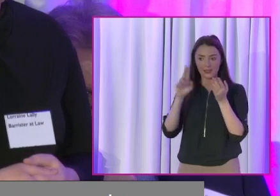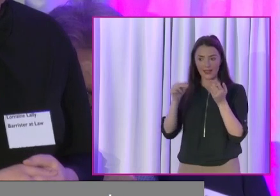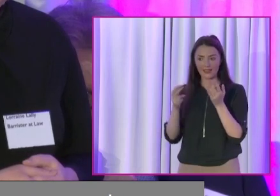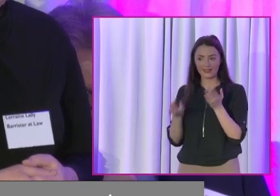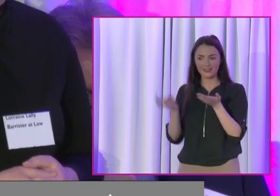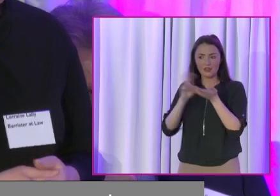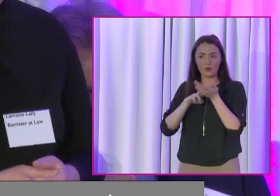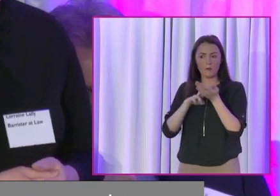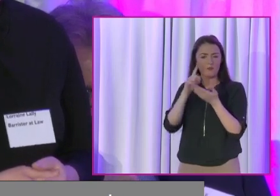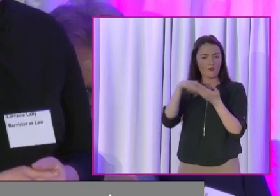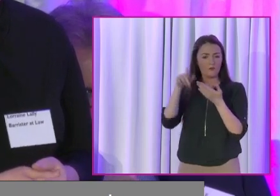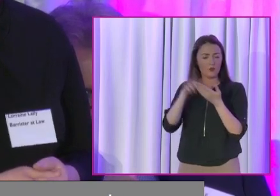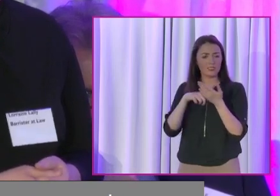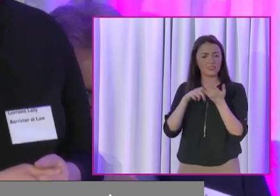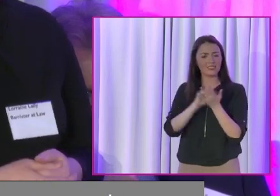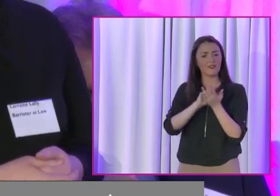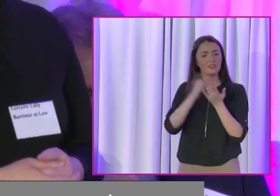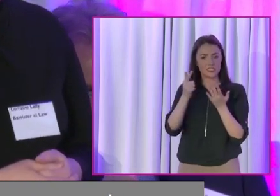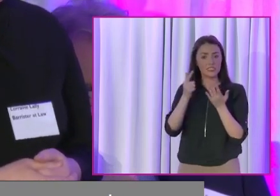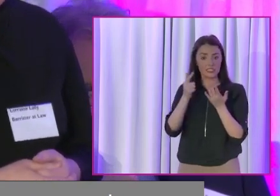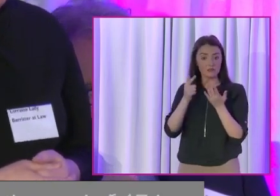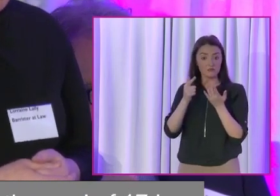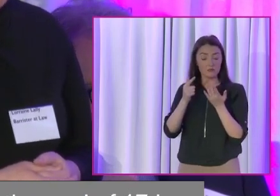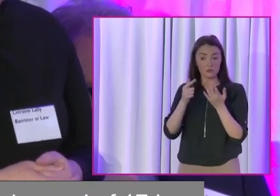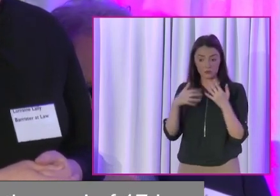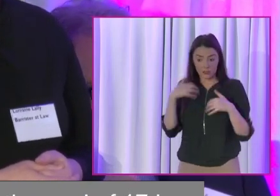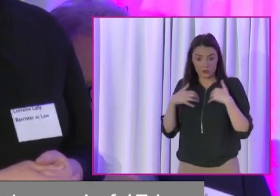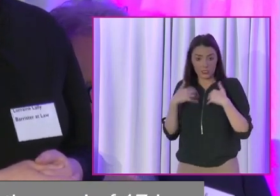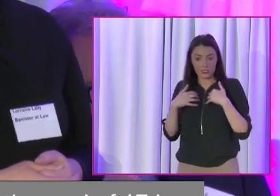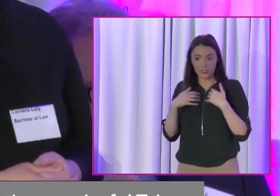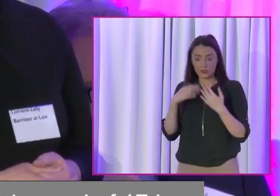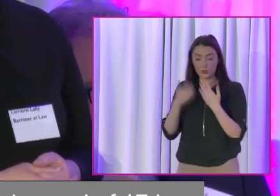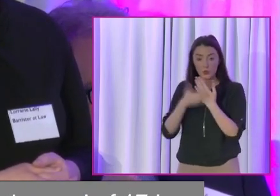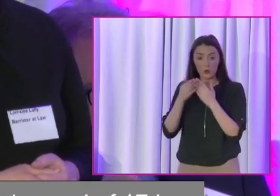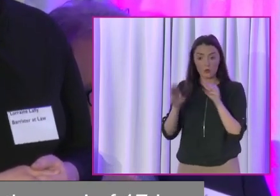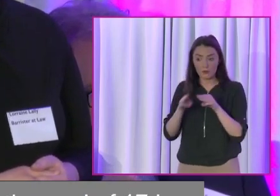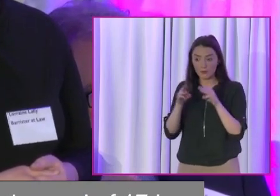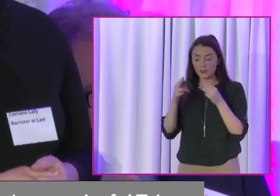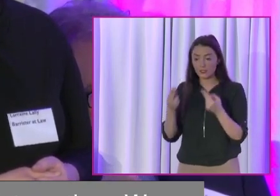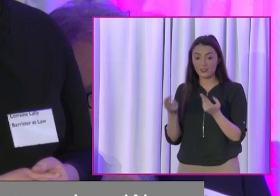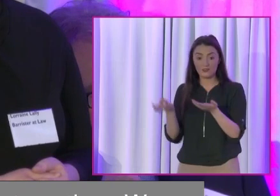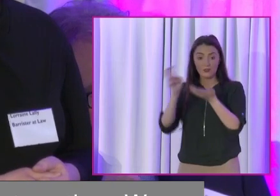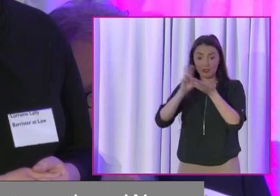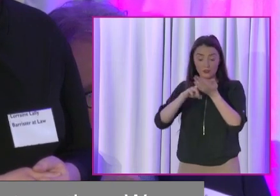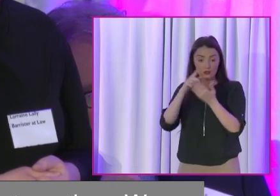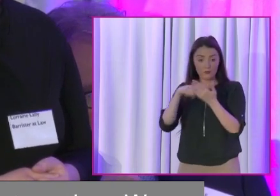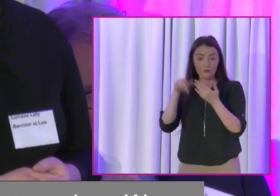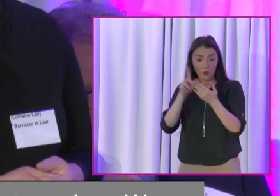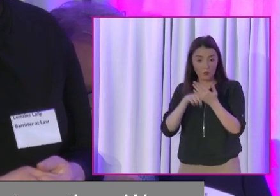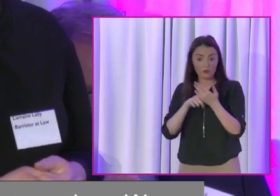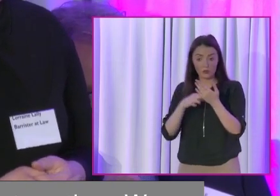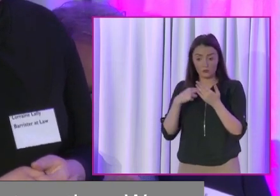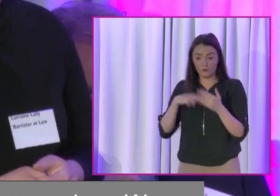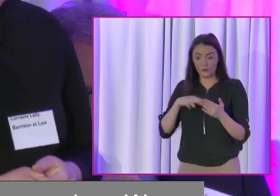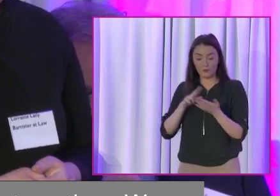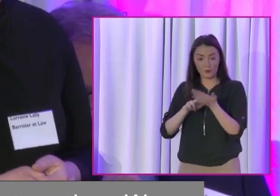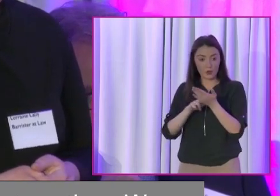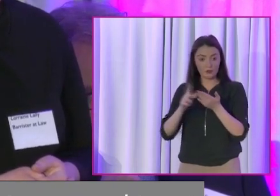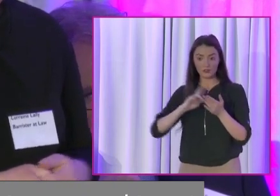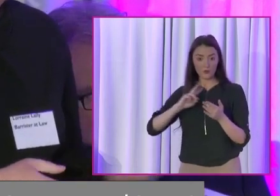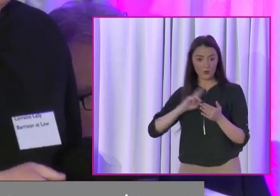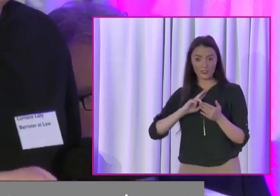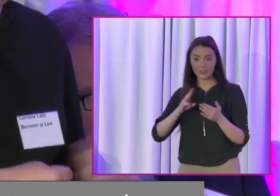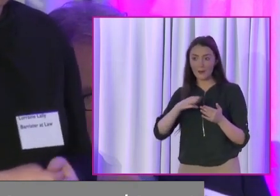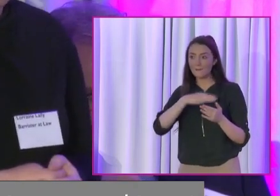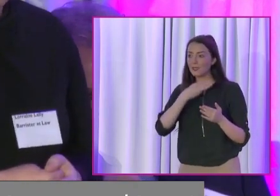didn't know until last week, which is very interesting. So we need to get all the young people out there to register to vote. We need to get everyone out to actually use their voice. And please